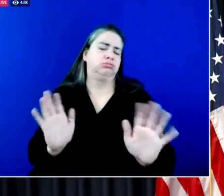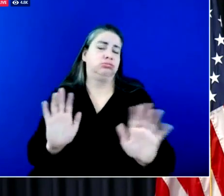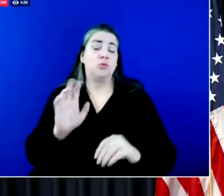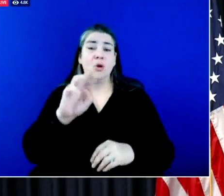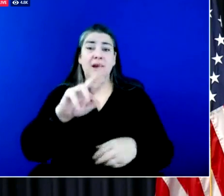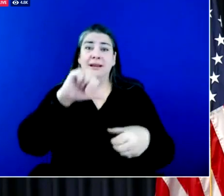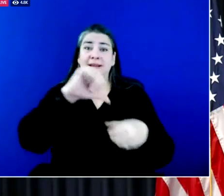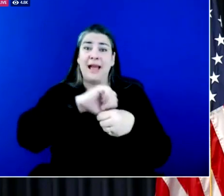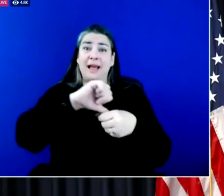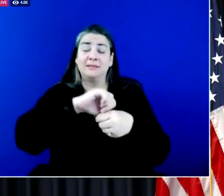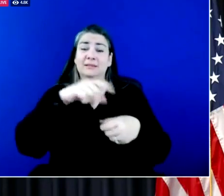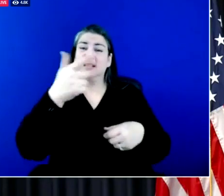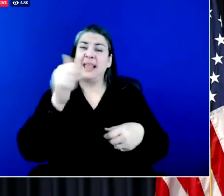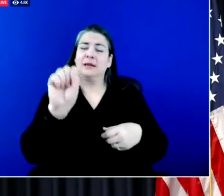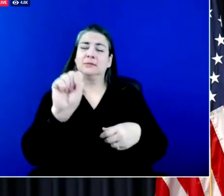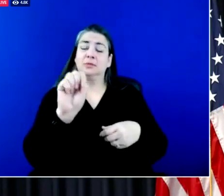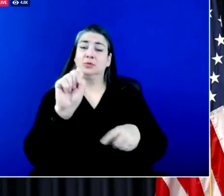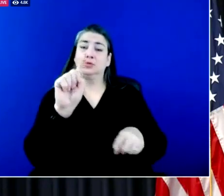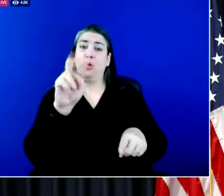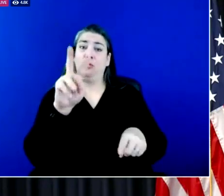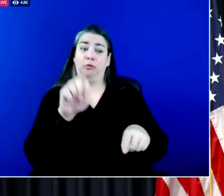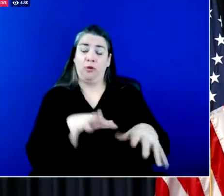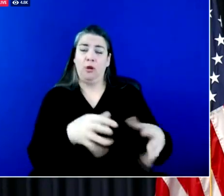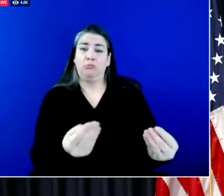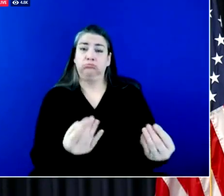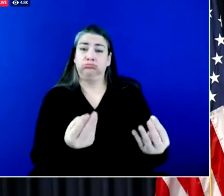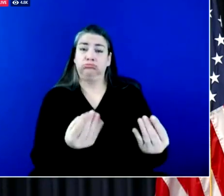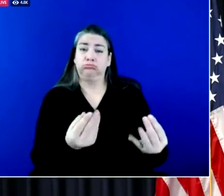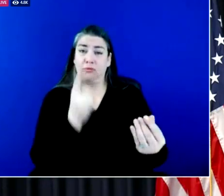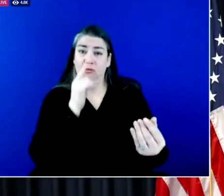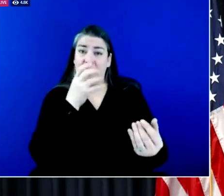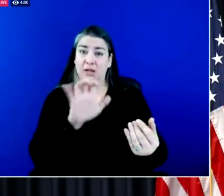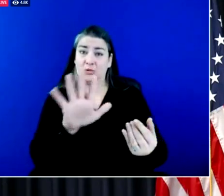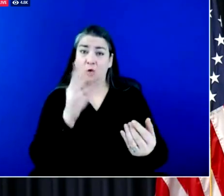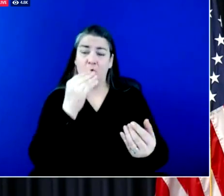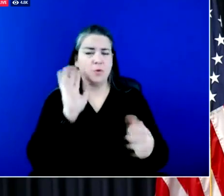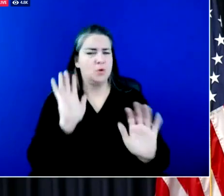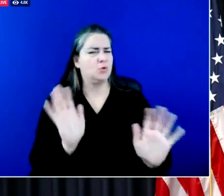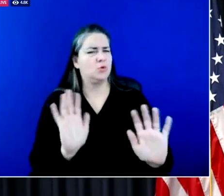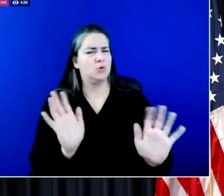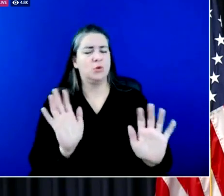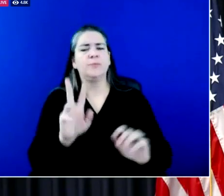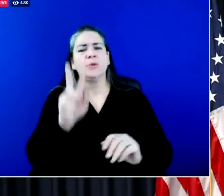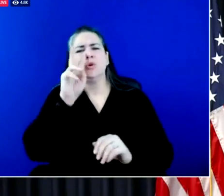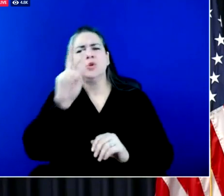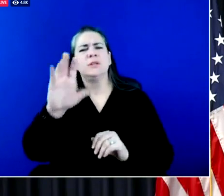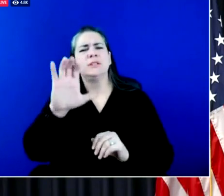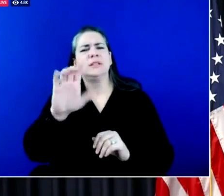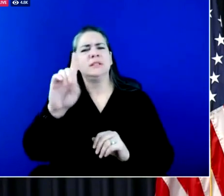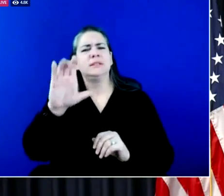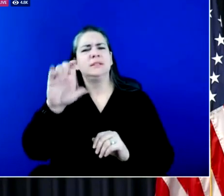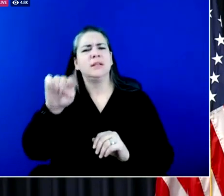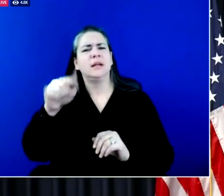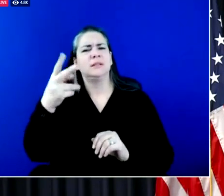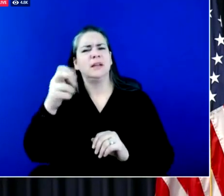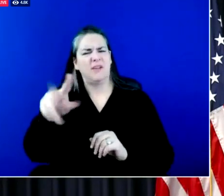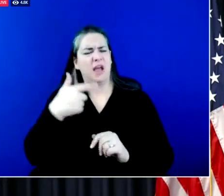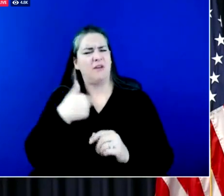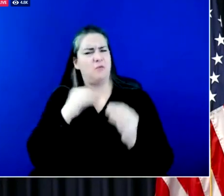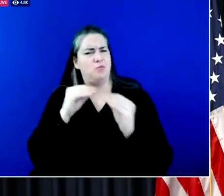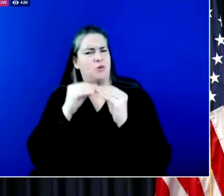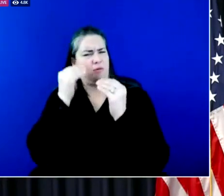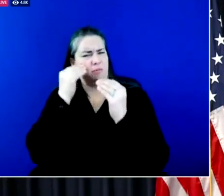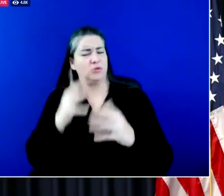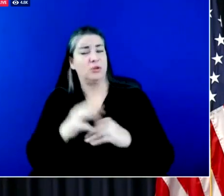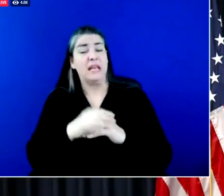to heat your home. Visit cdc.gov for more information. If you experience a downed power line